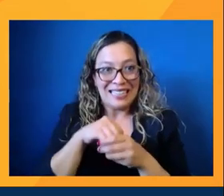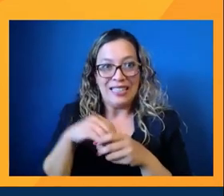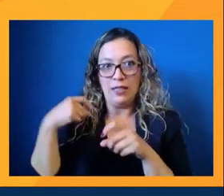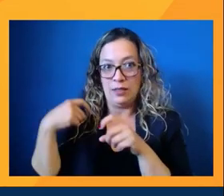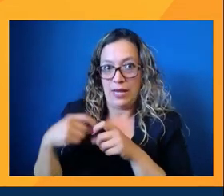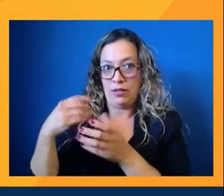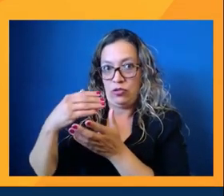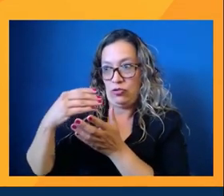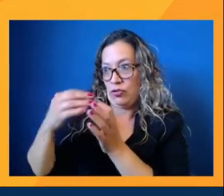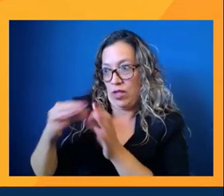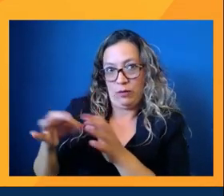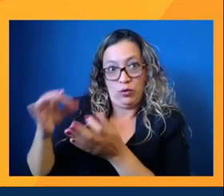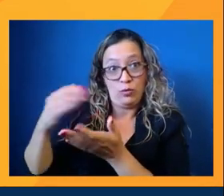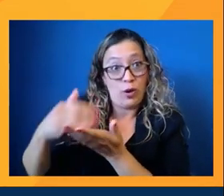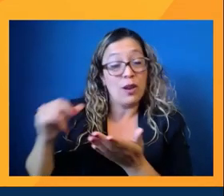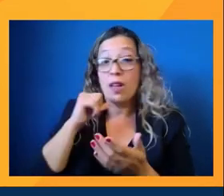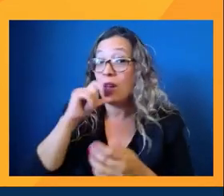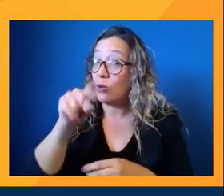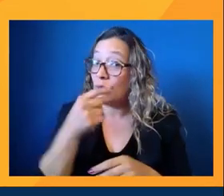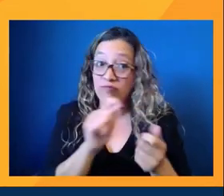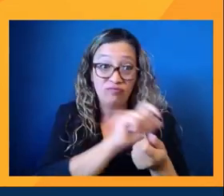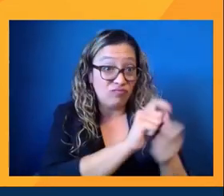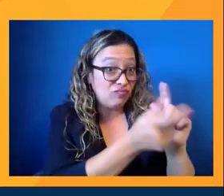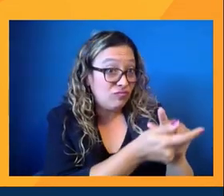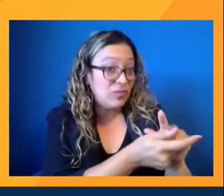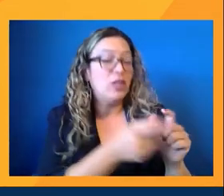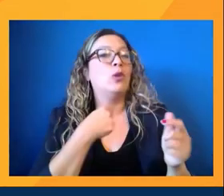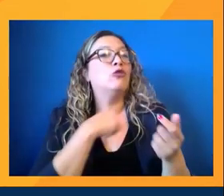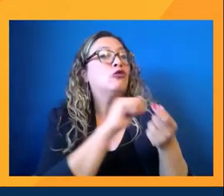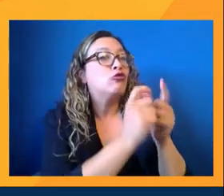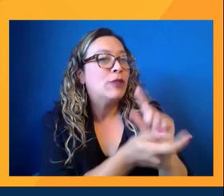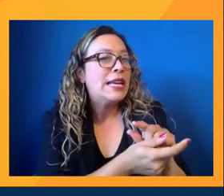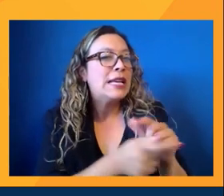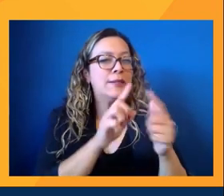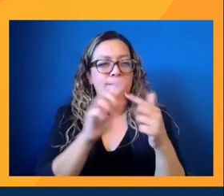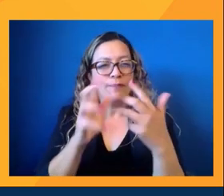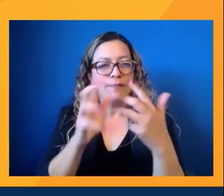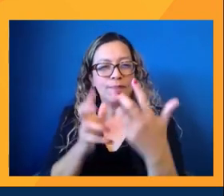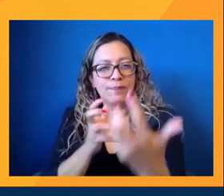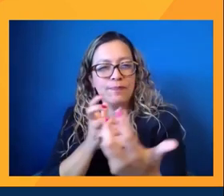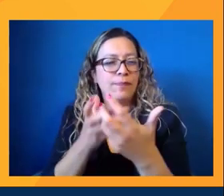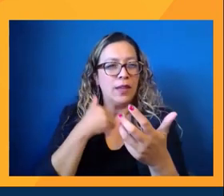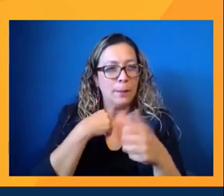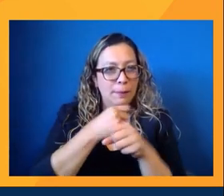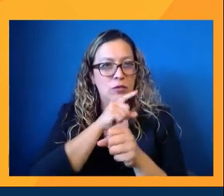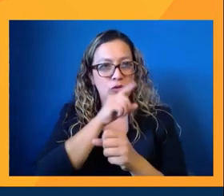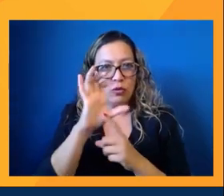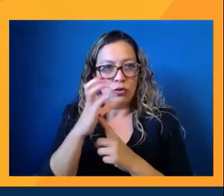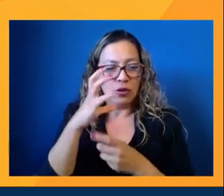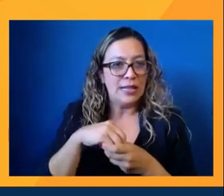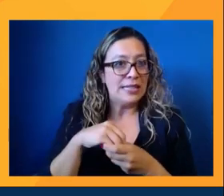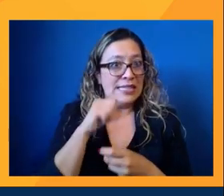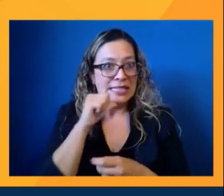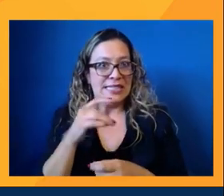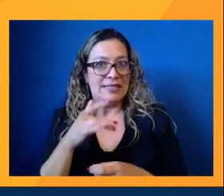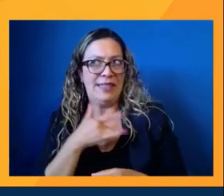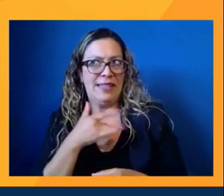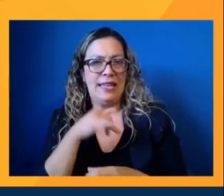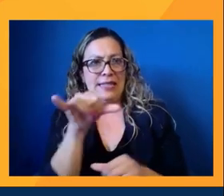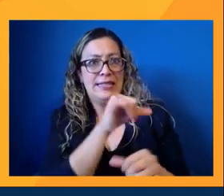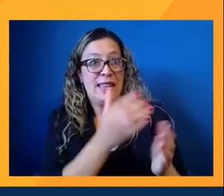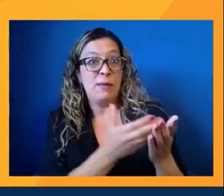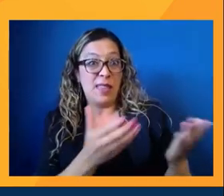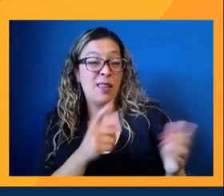And not just the translation, right? We're not just translating things, we are adapting it. So it might not sound like the exact same thing, but it will